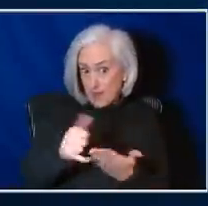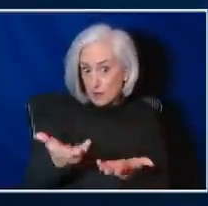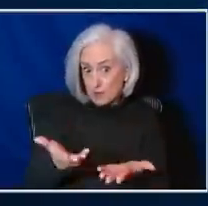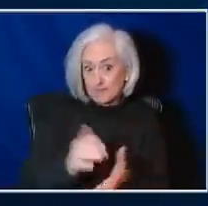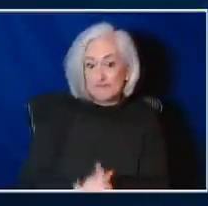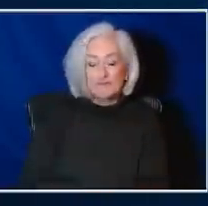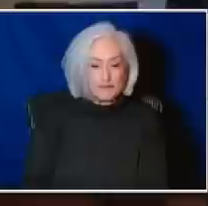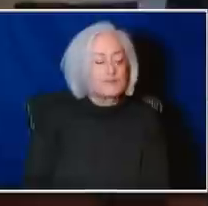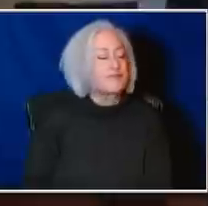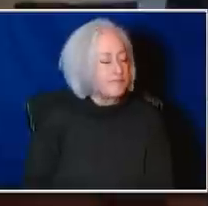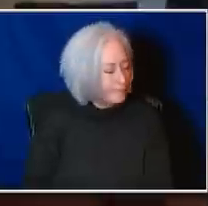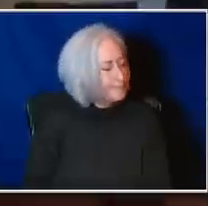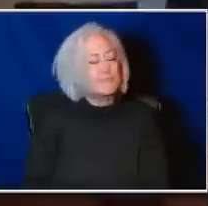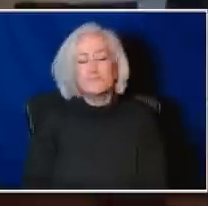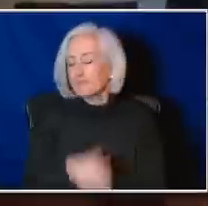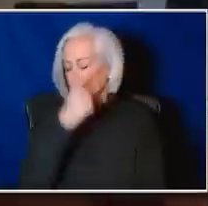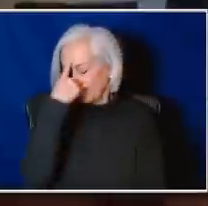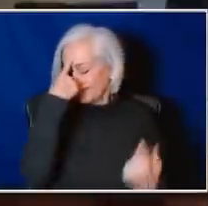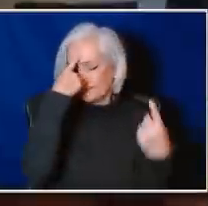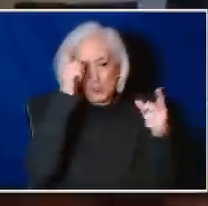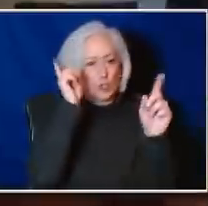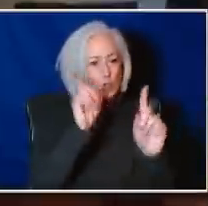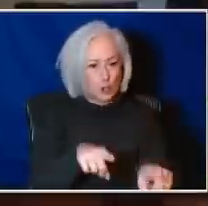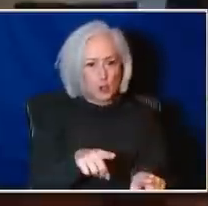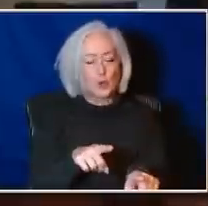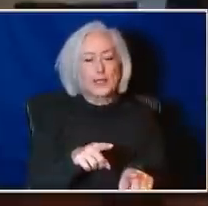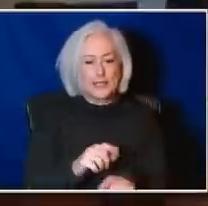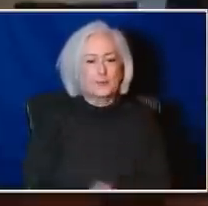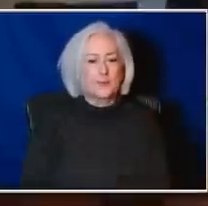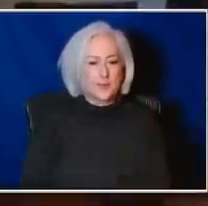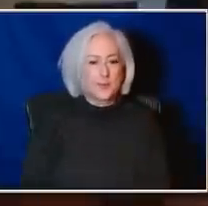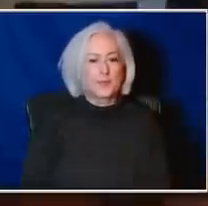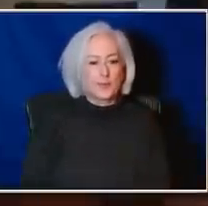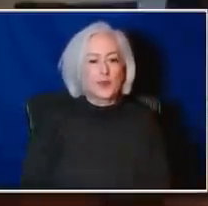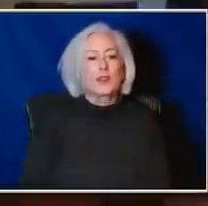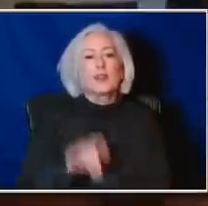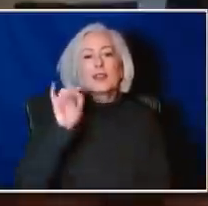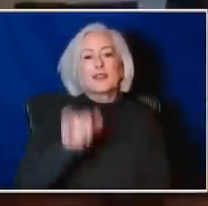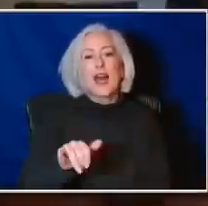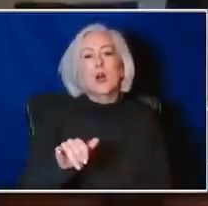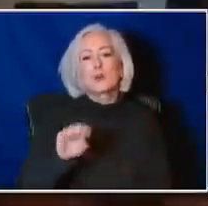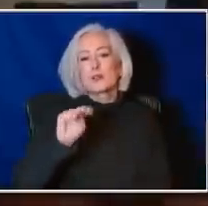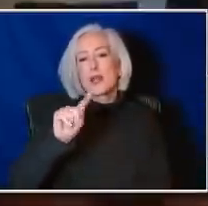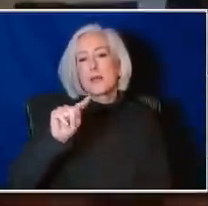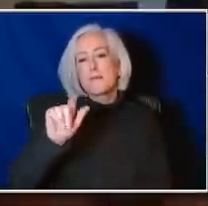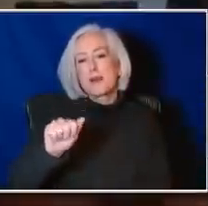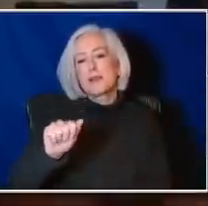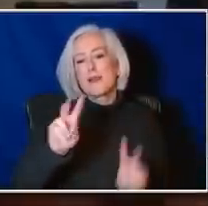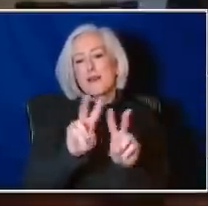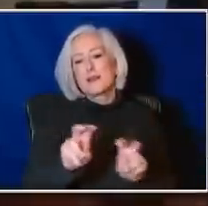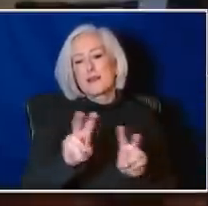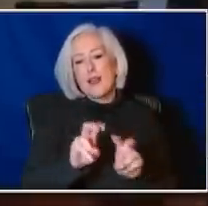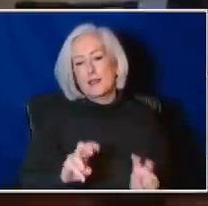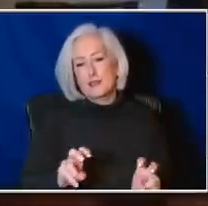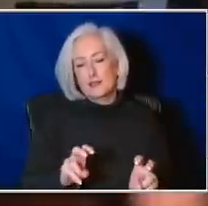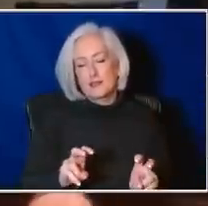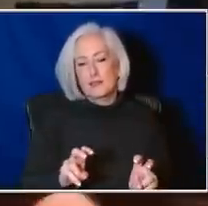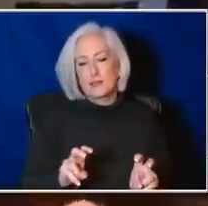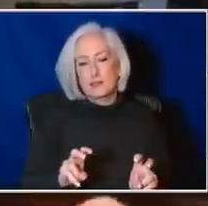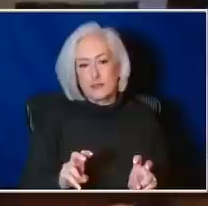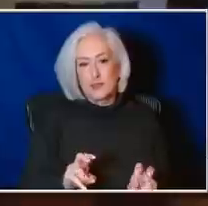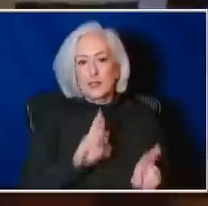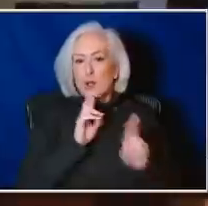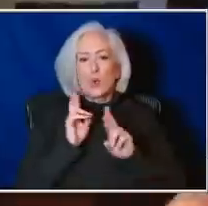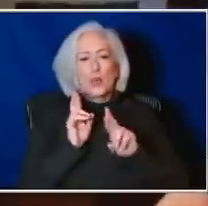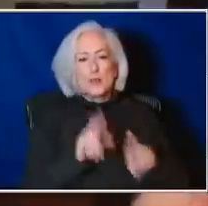Yeah, Hawk, I absolutely agree with you. know, again, this was a meta-analysis, and so the reporting has